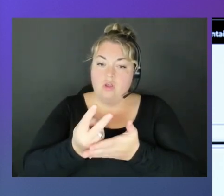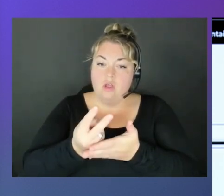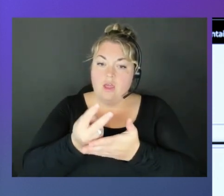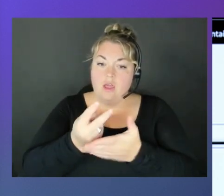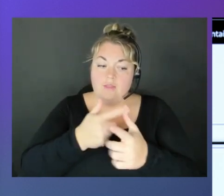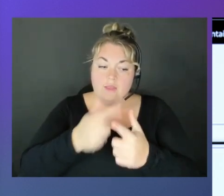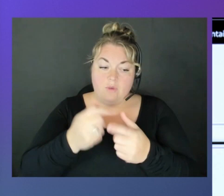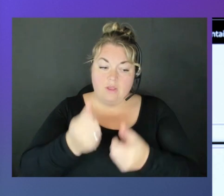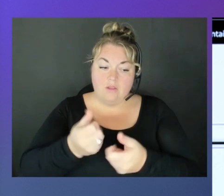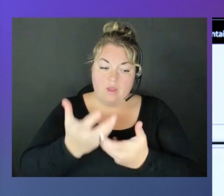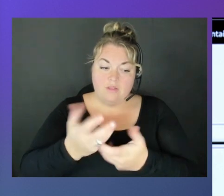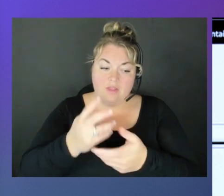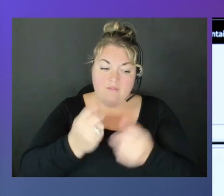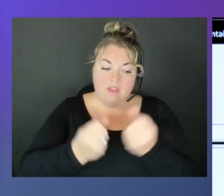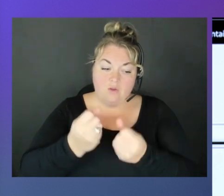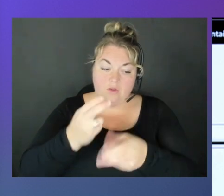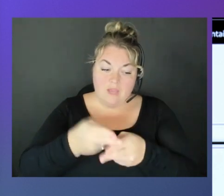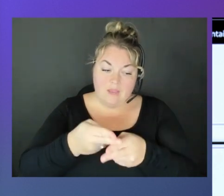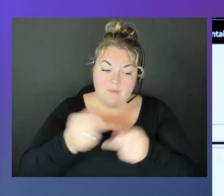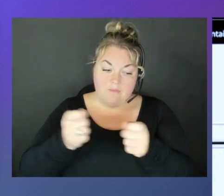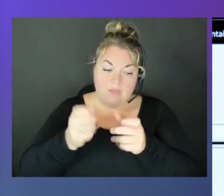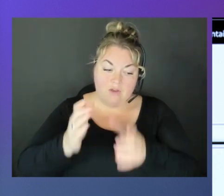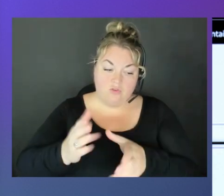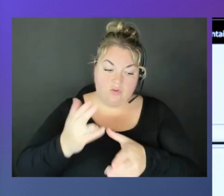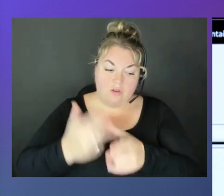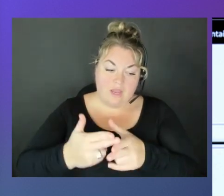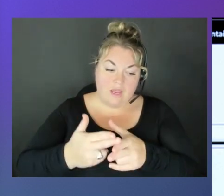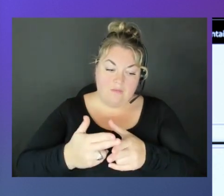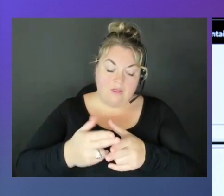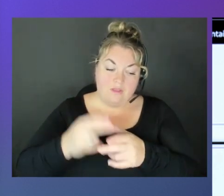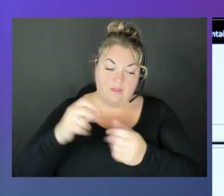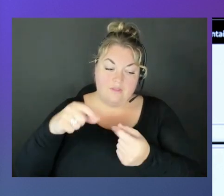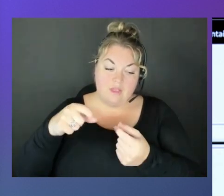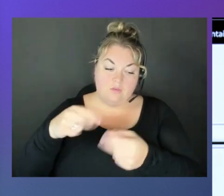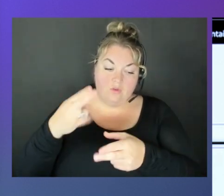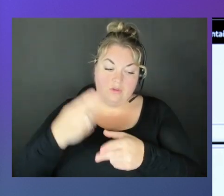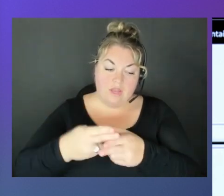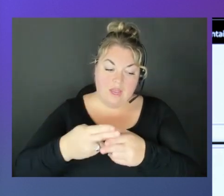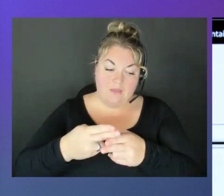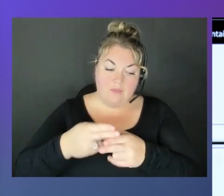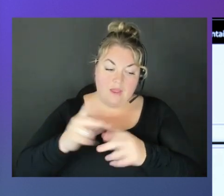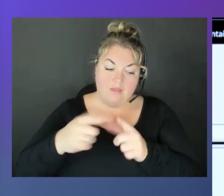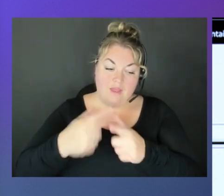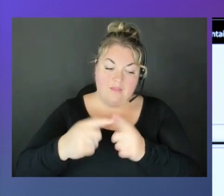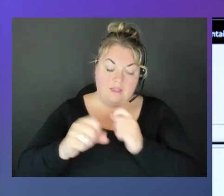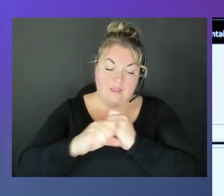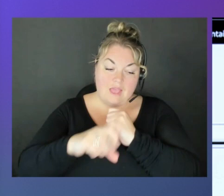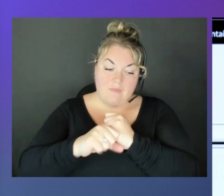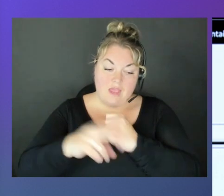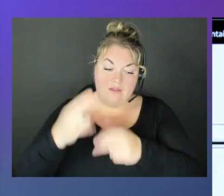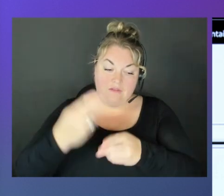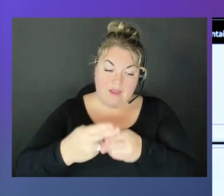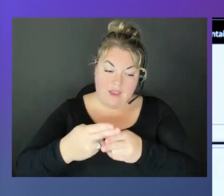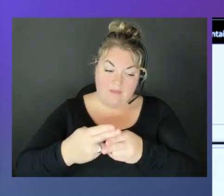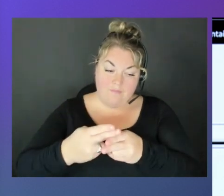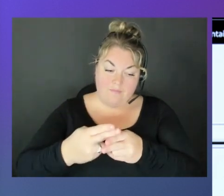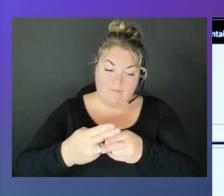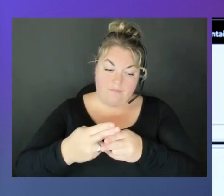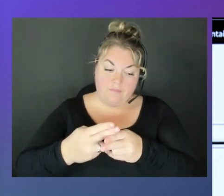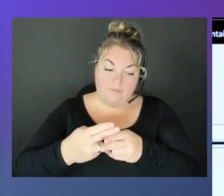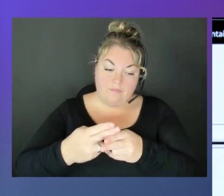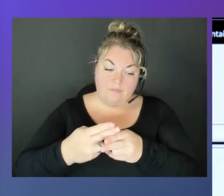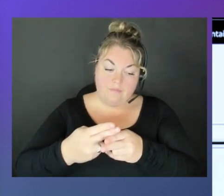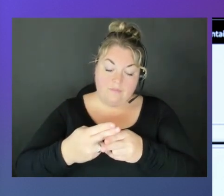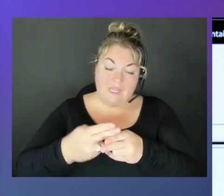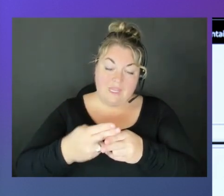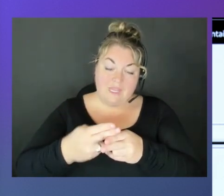the measure name, which is the signal name, and then the campaign name. And if I run the